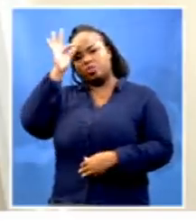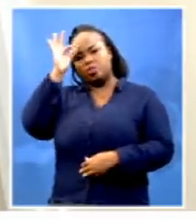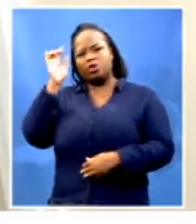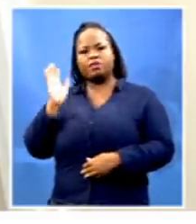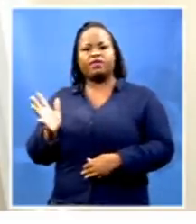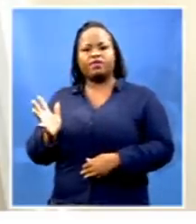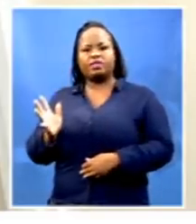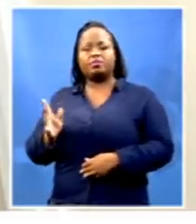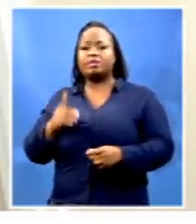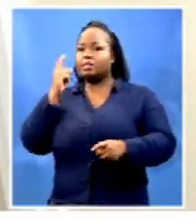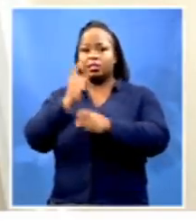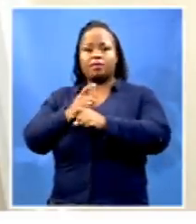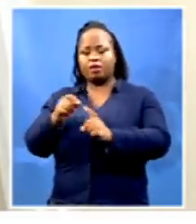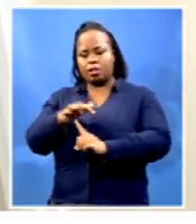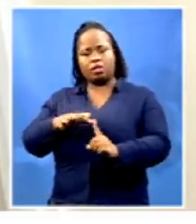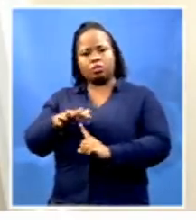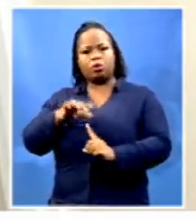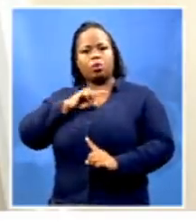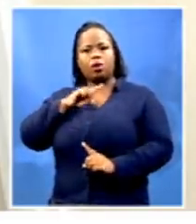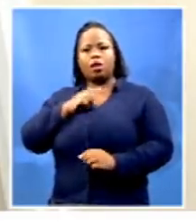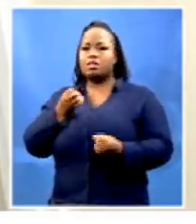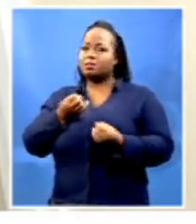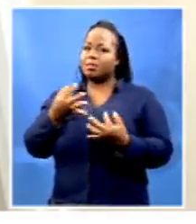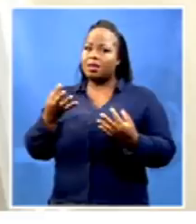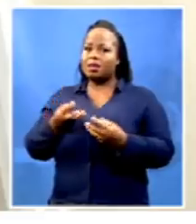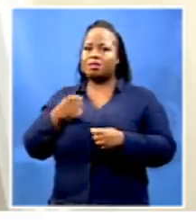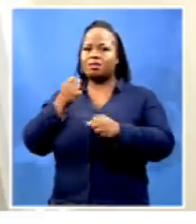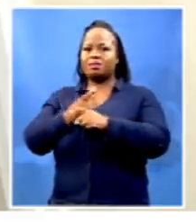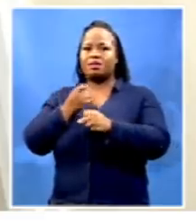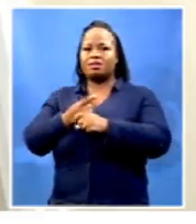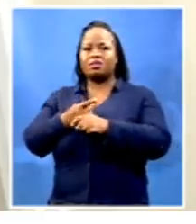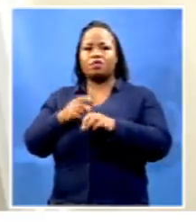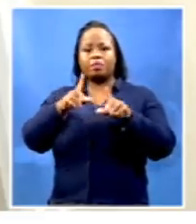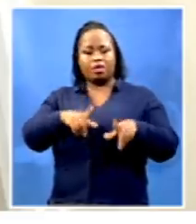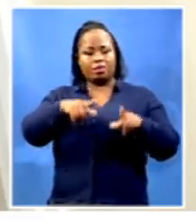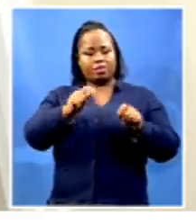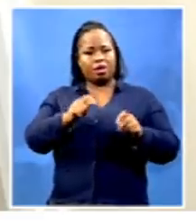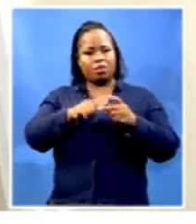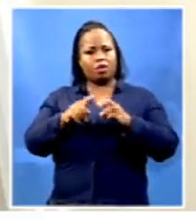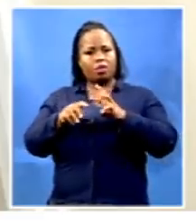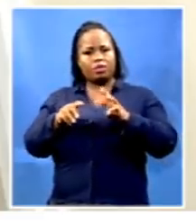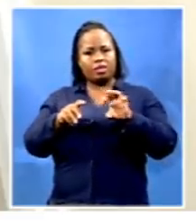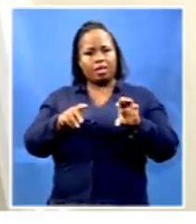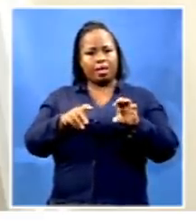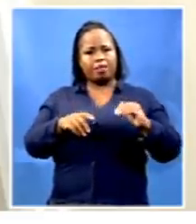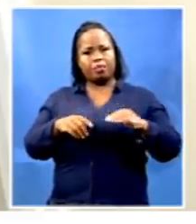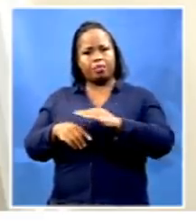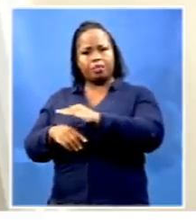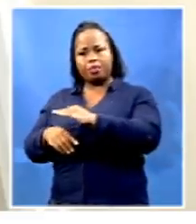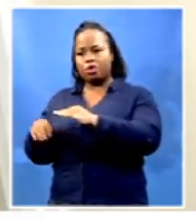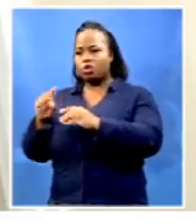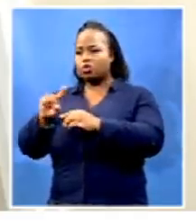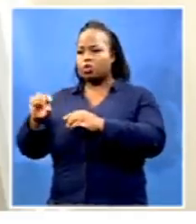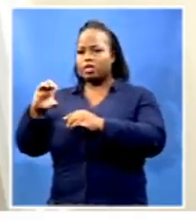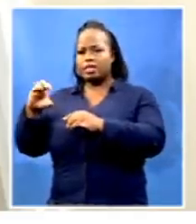difficult situation because it's a number of taxis coming from Cape down from the Western Cape side with a number